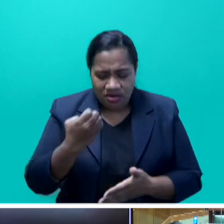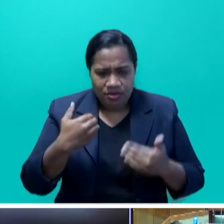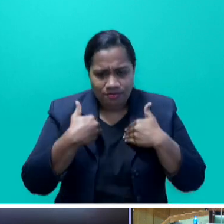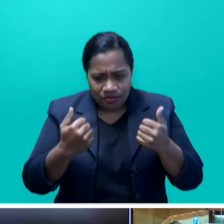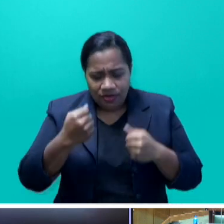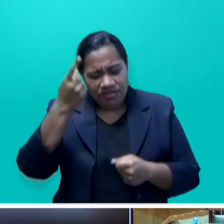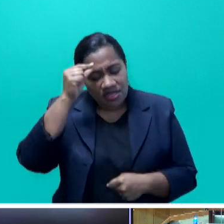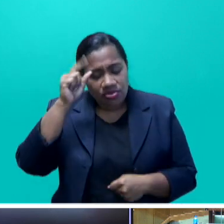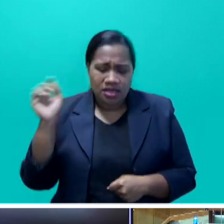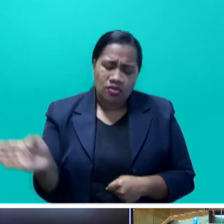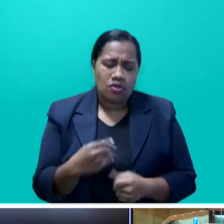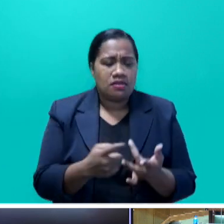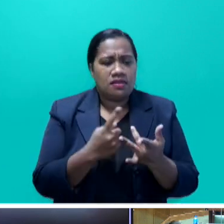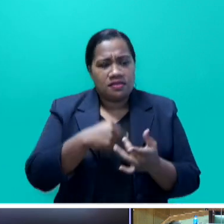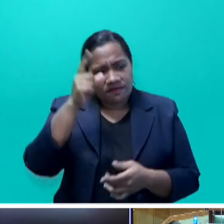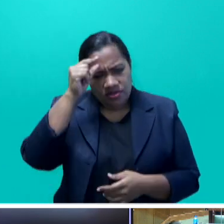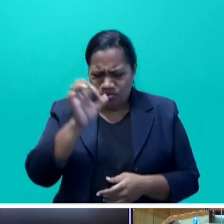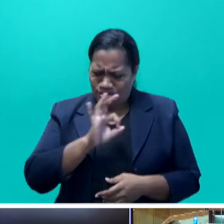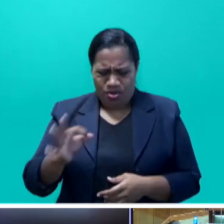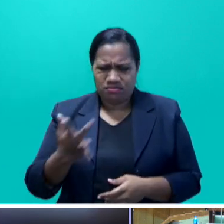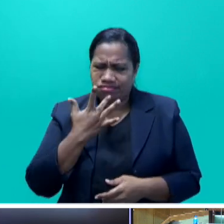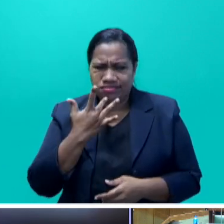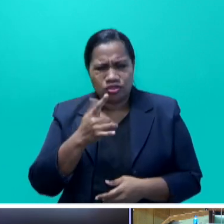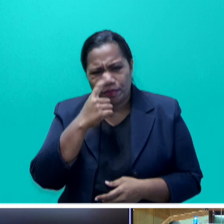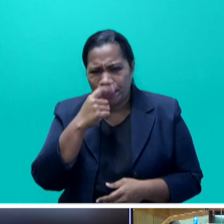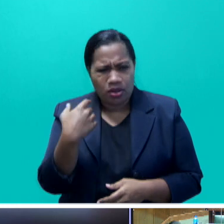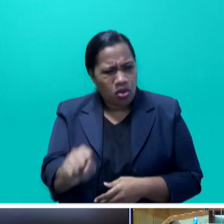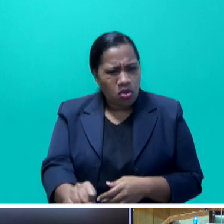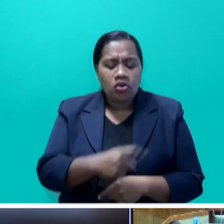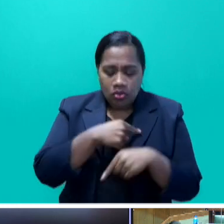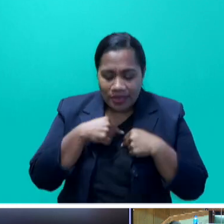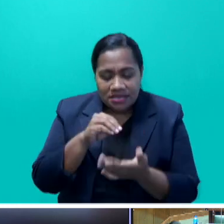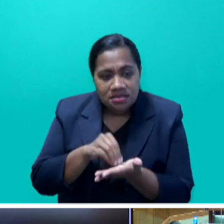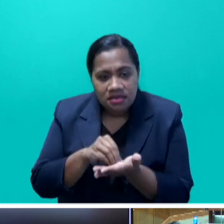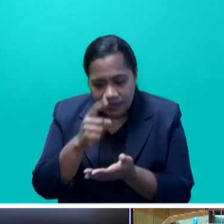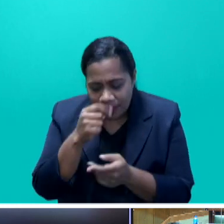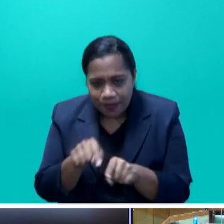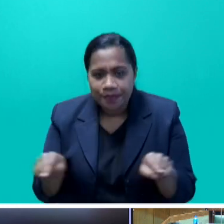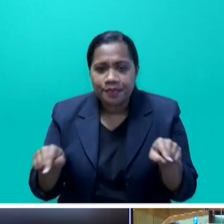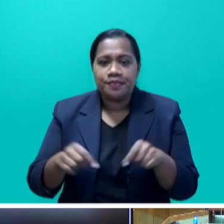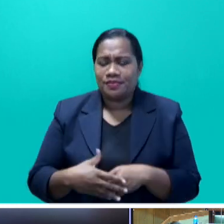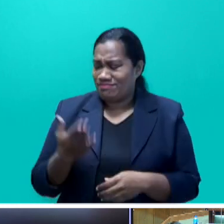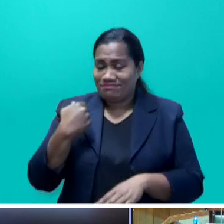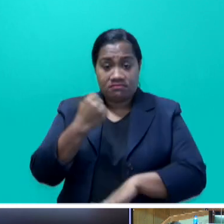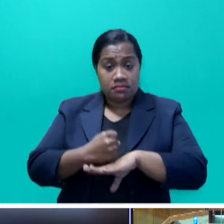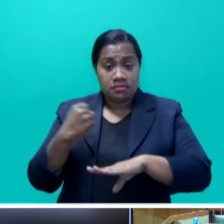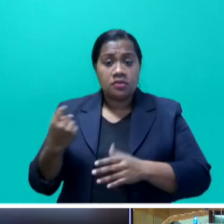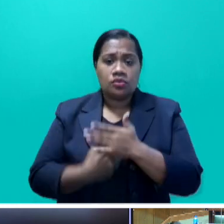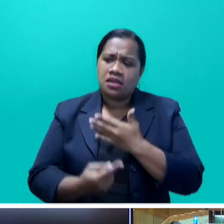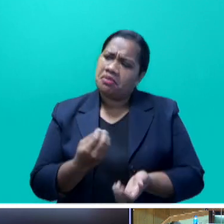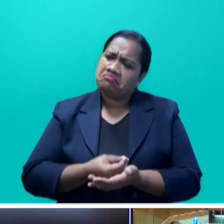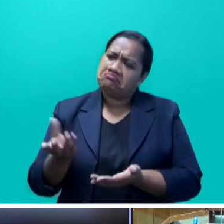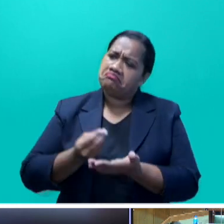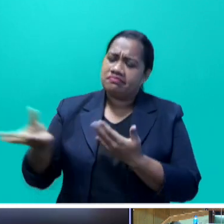other features. We don't lie to people. We serve the people. Past governments gave away TOK land under the